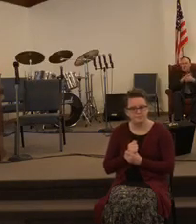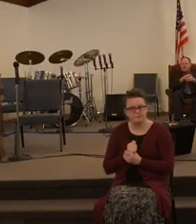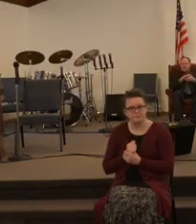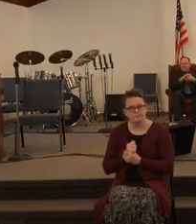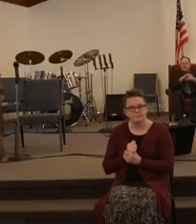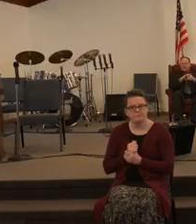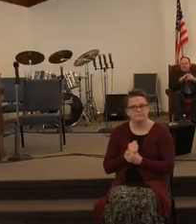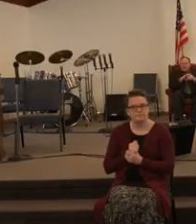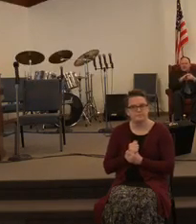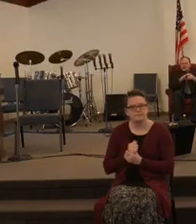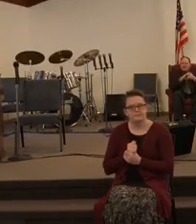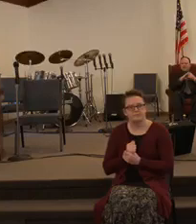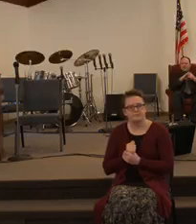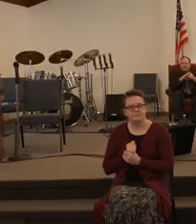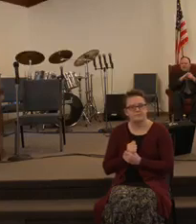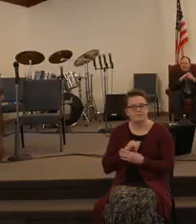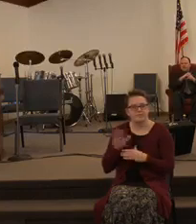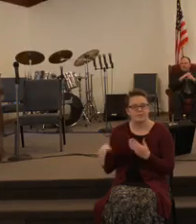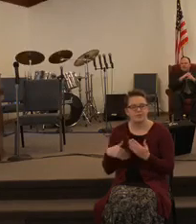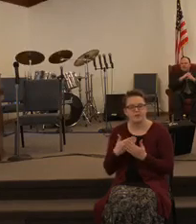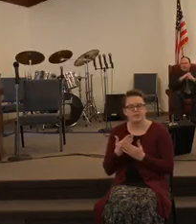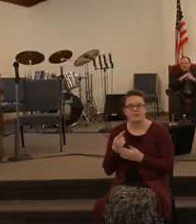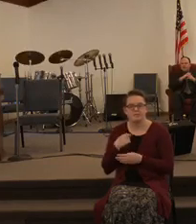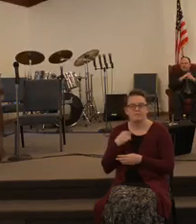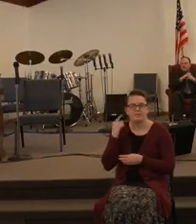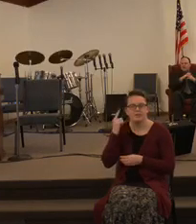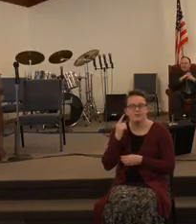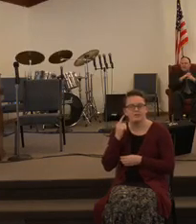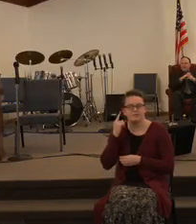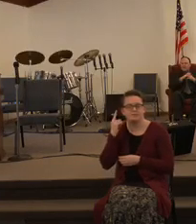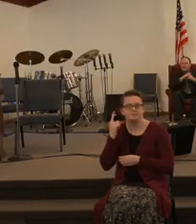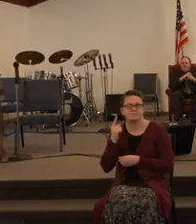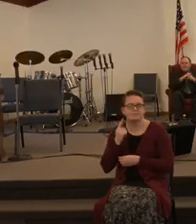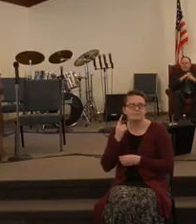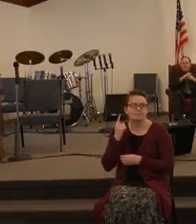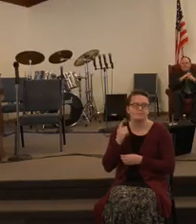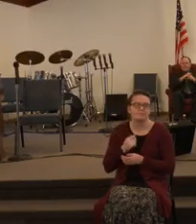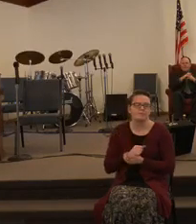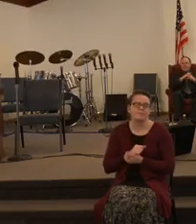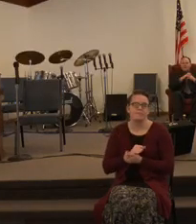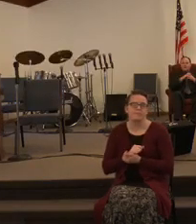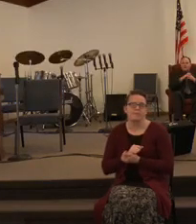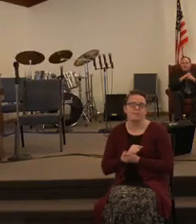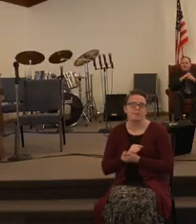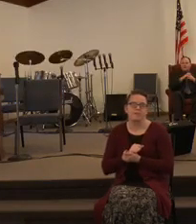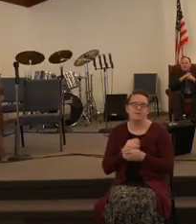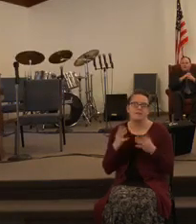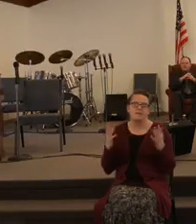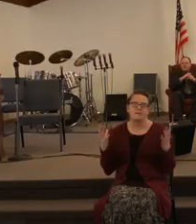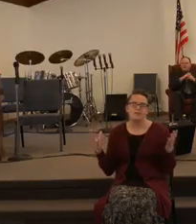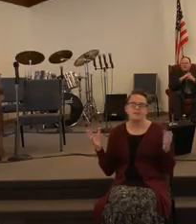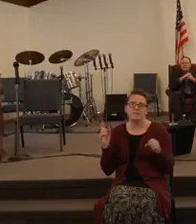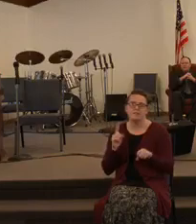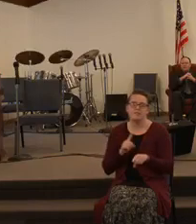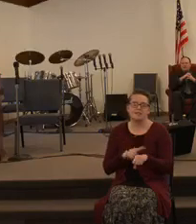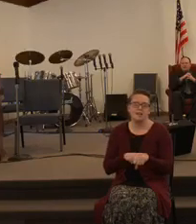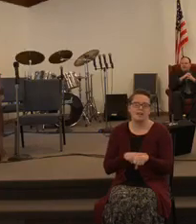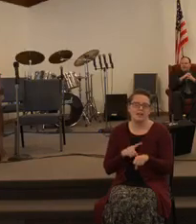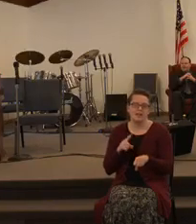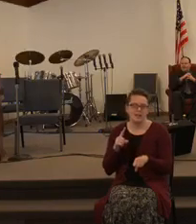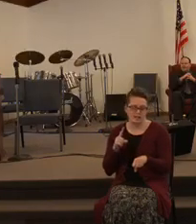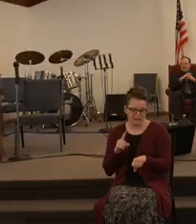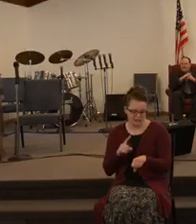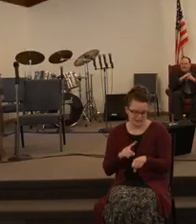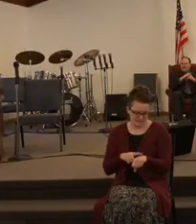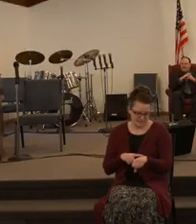See, that's all I've heard about Most of the